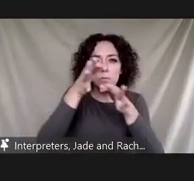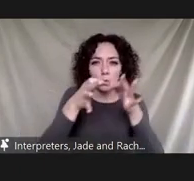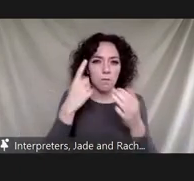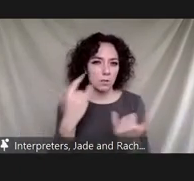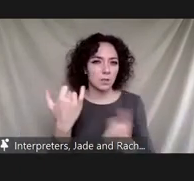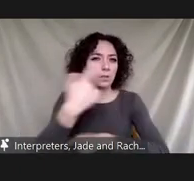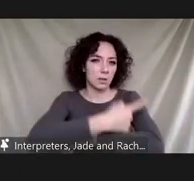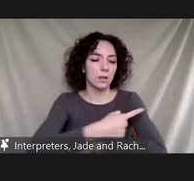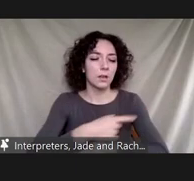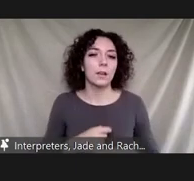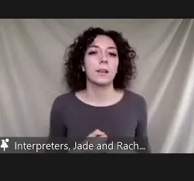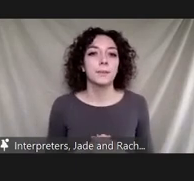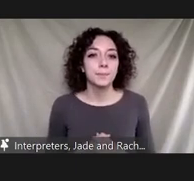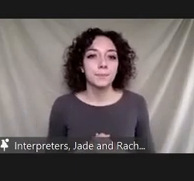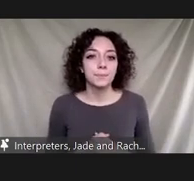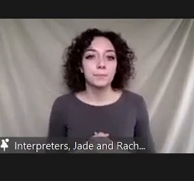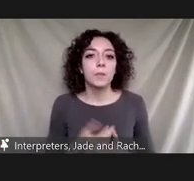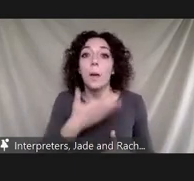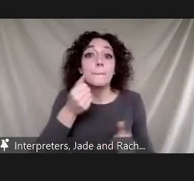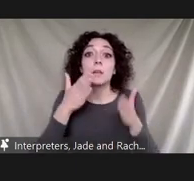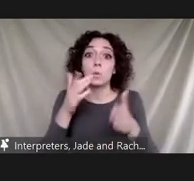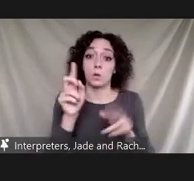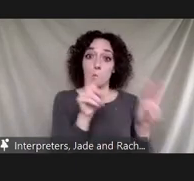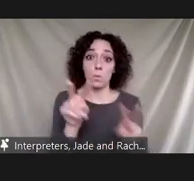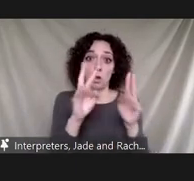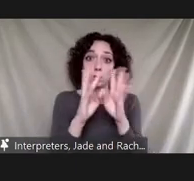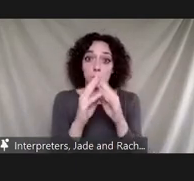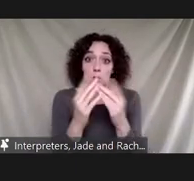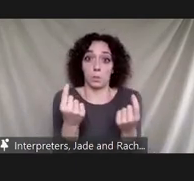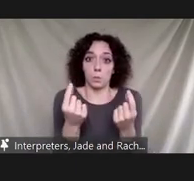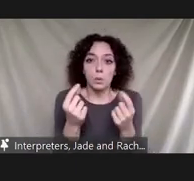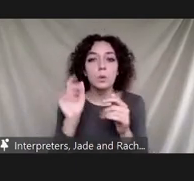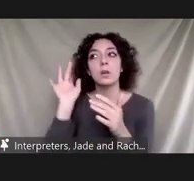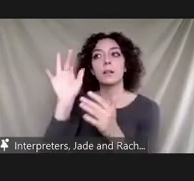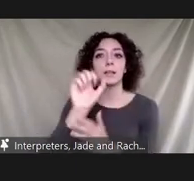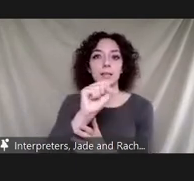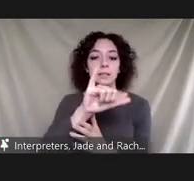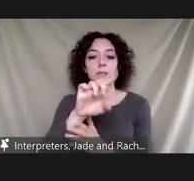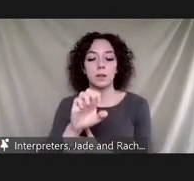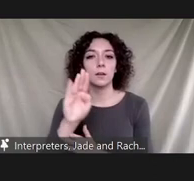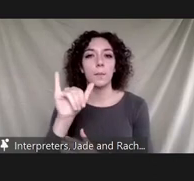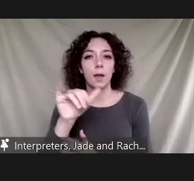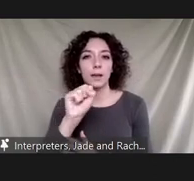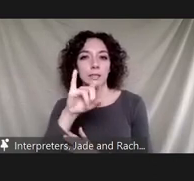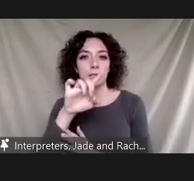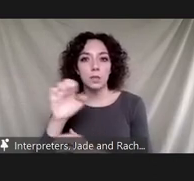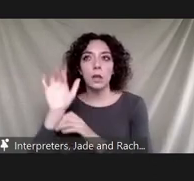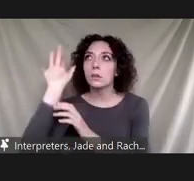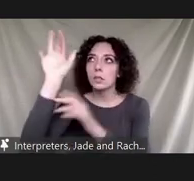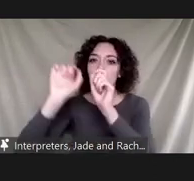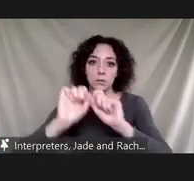the best way to look at the webinar is to do side-by-side view on your screen